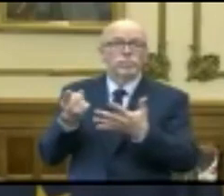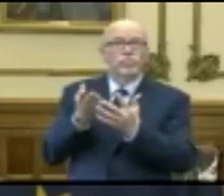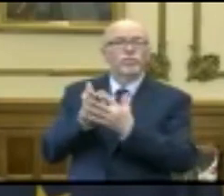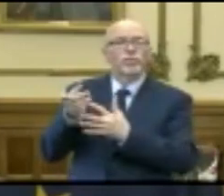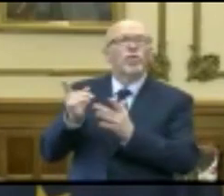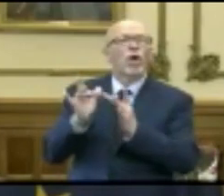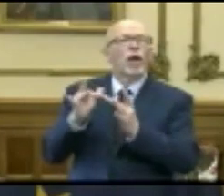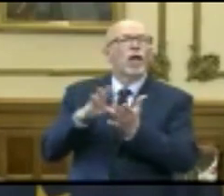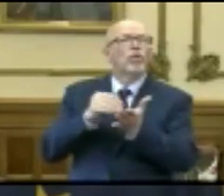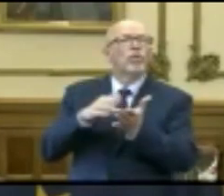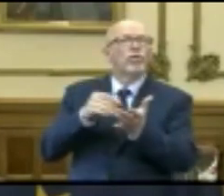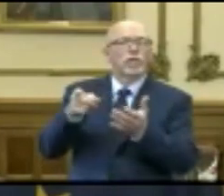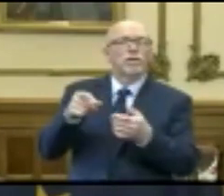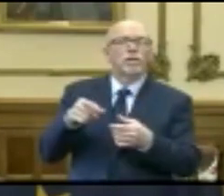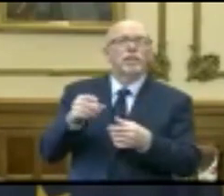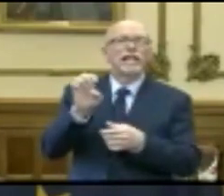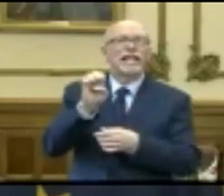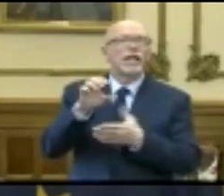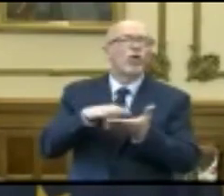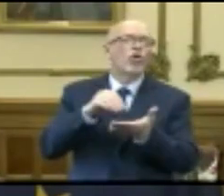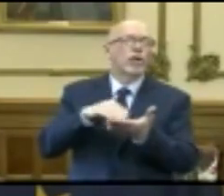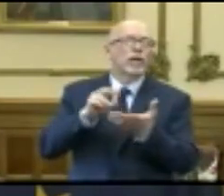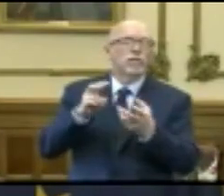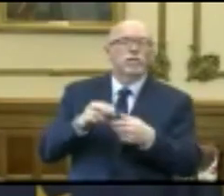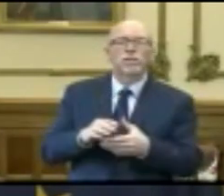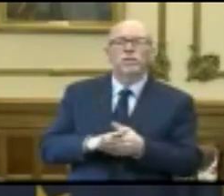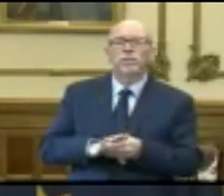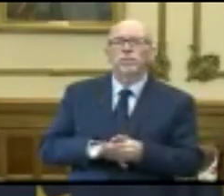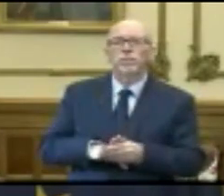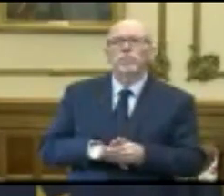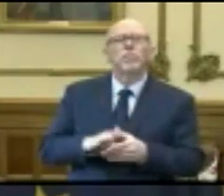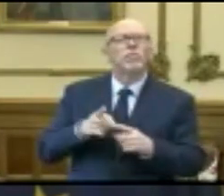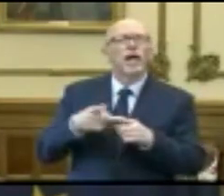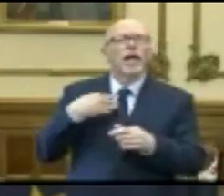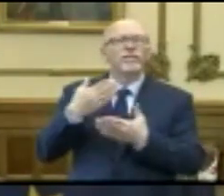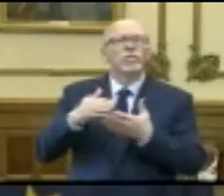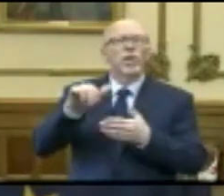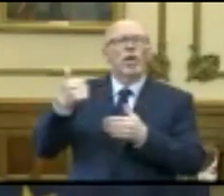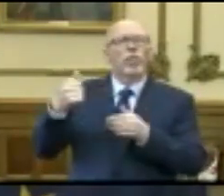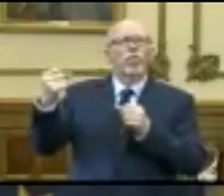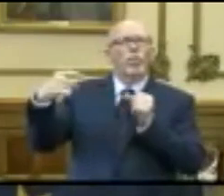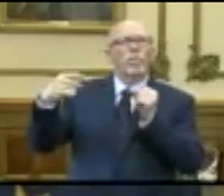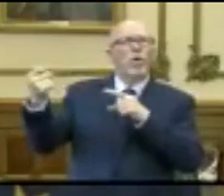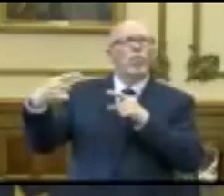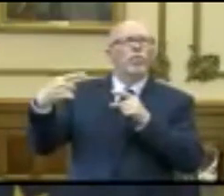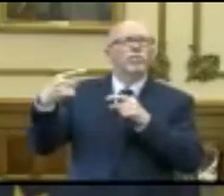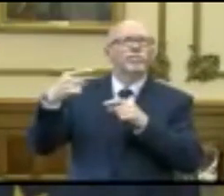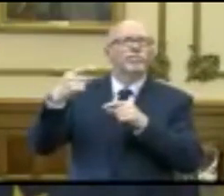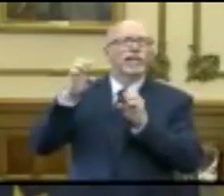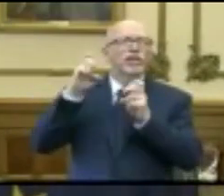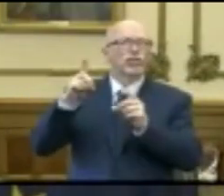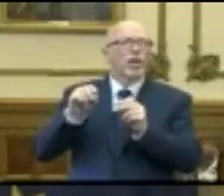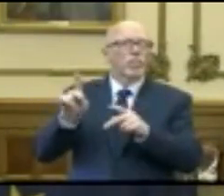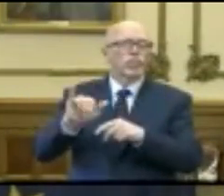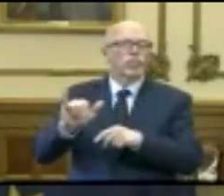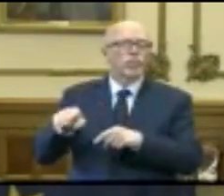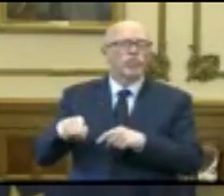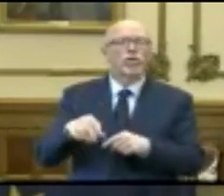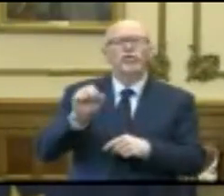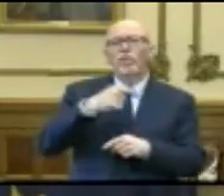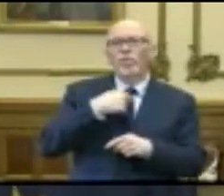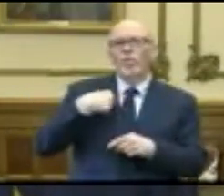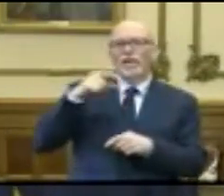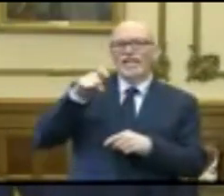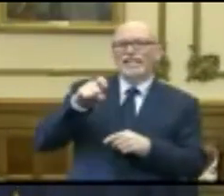this online learning and e-learning, so to speak, but also there are some remote educational opportunities as well. And so